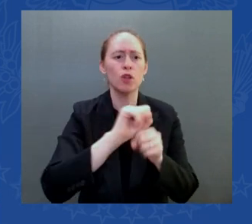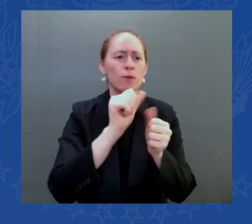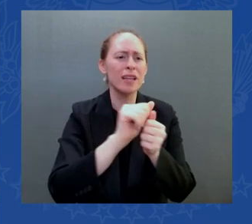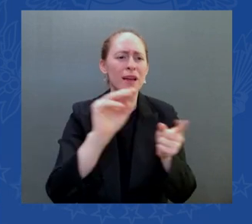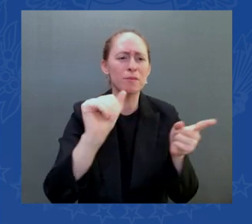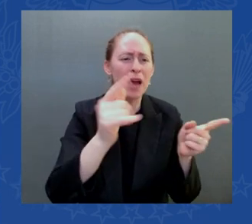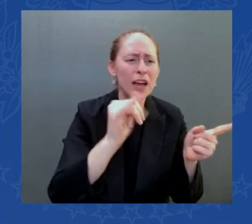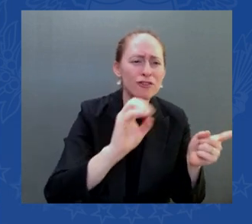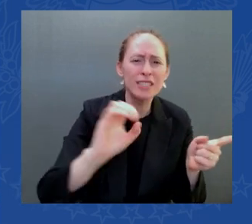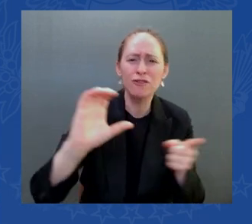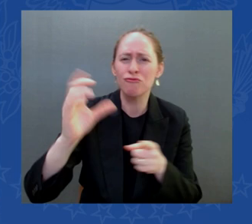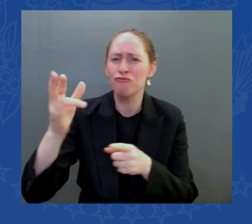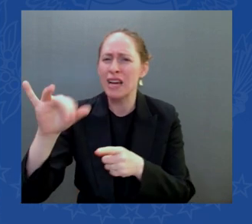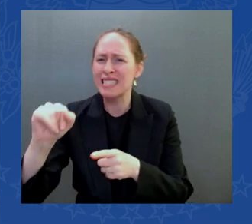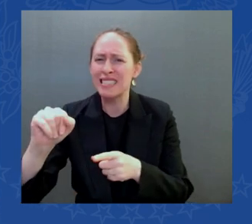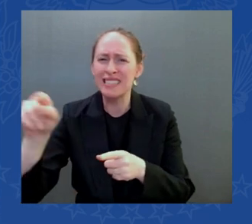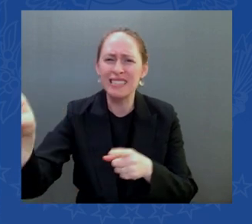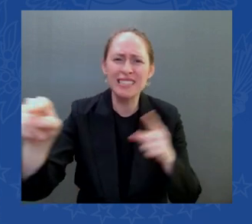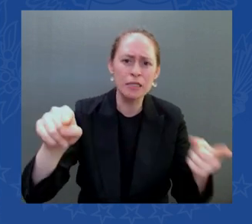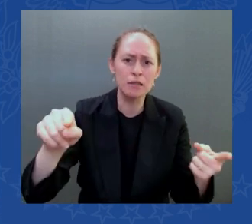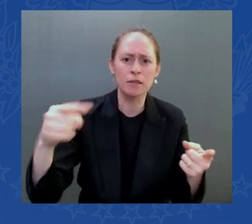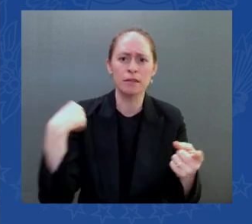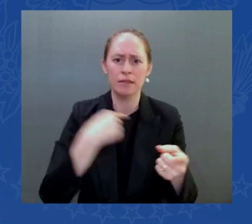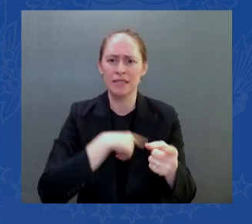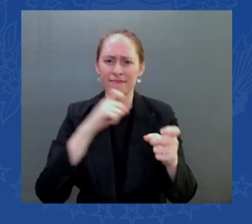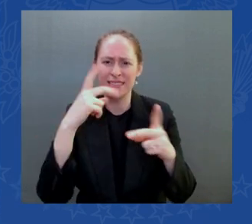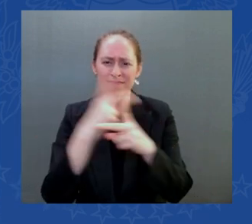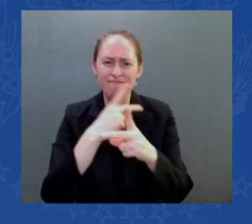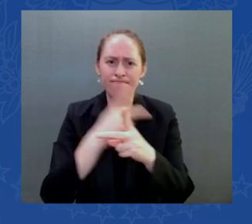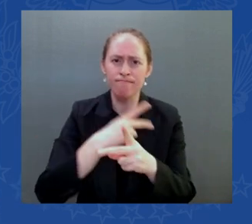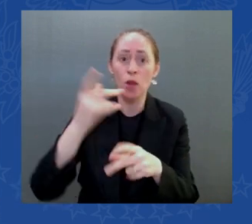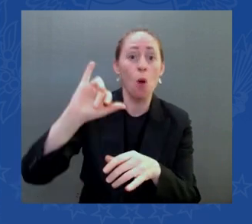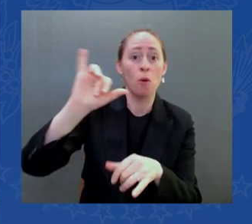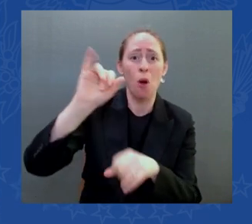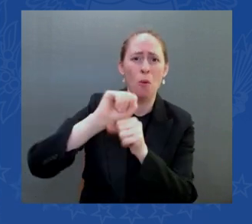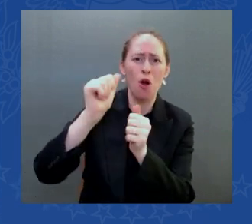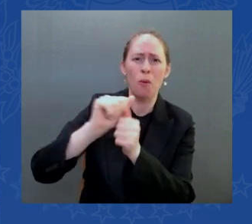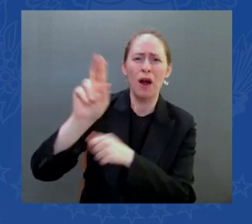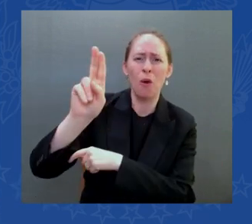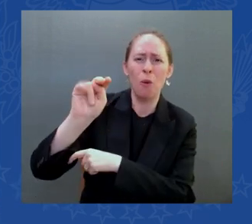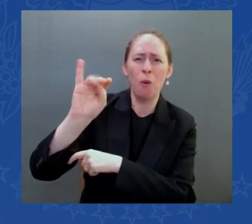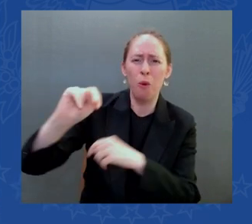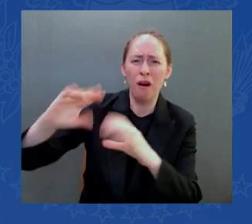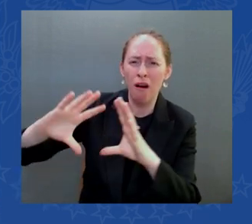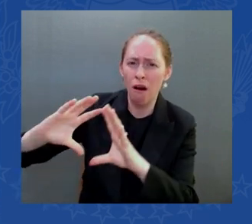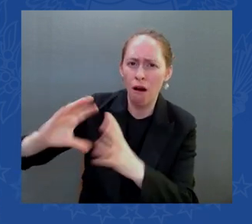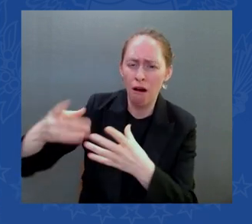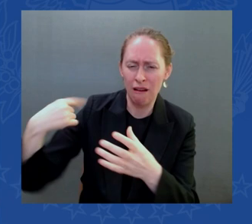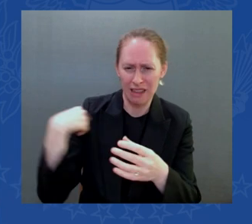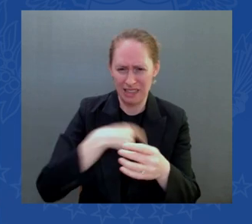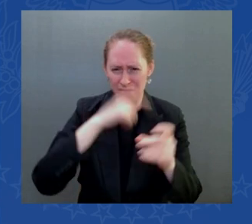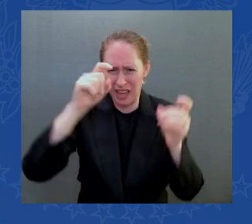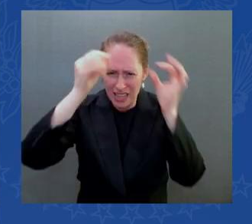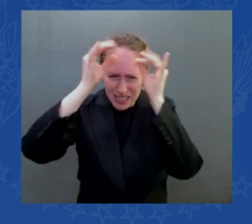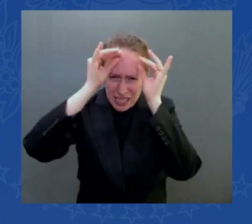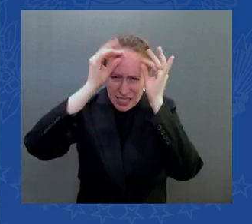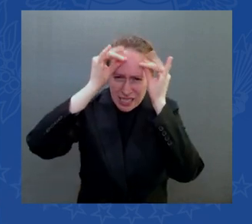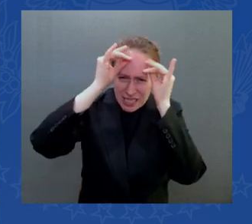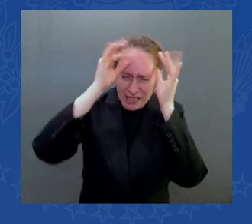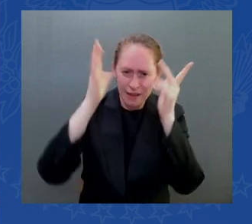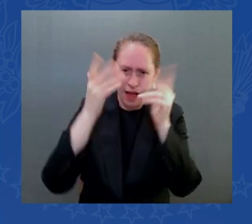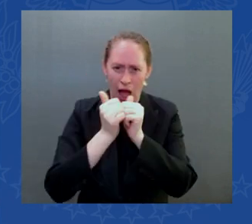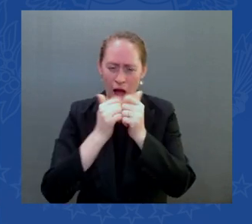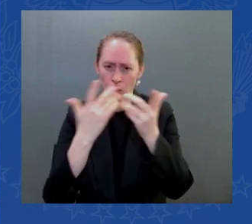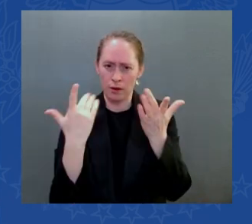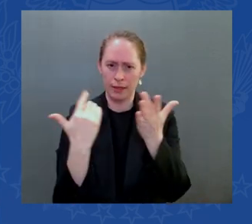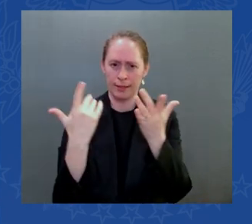feet we got it done now it's easier